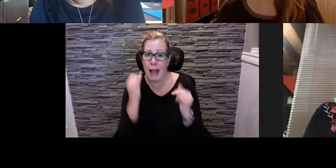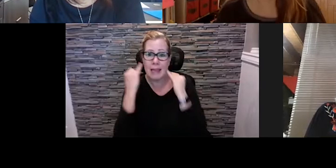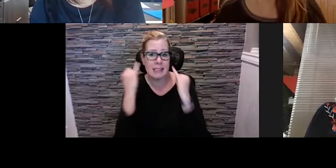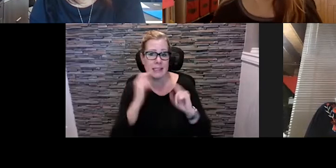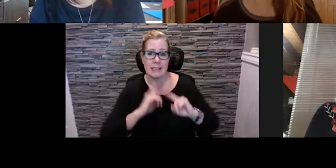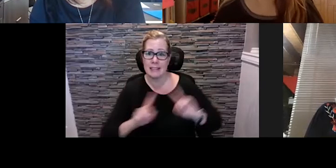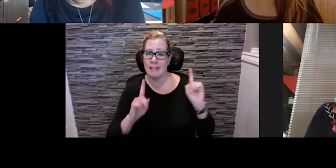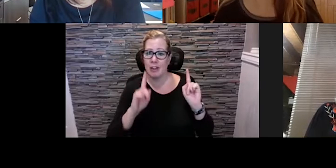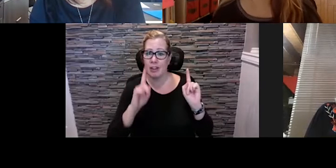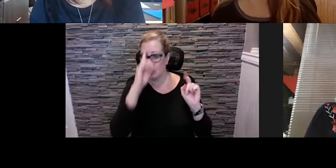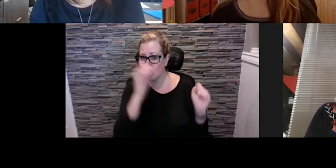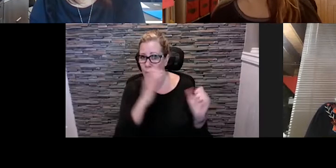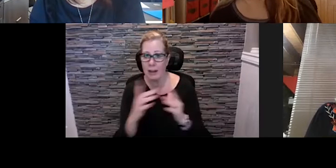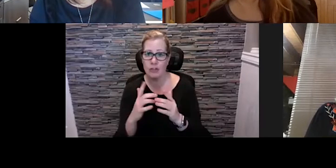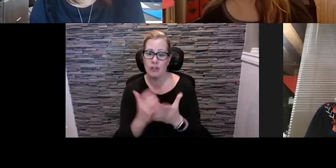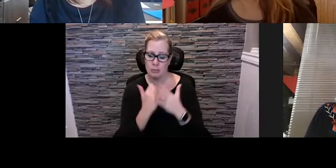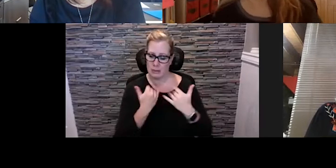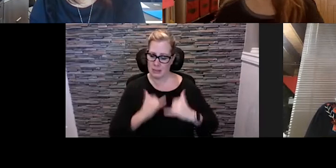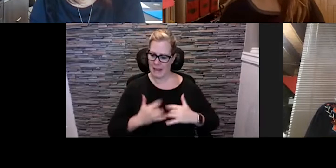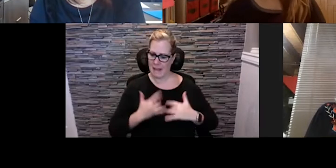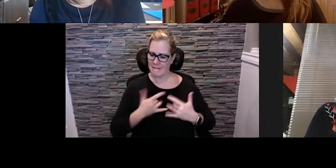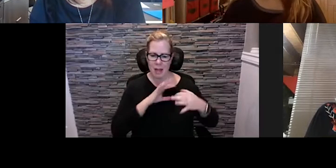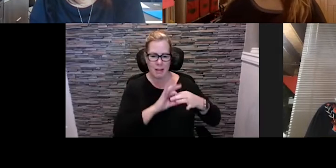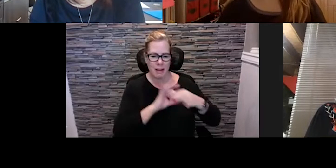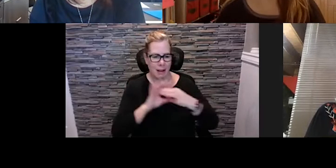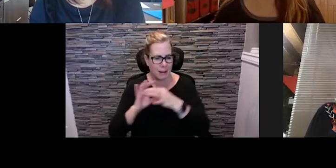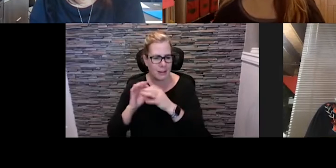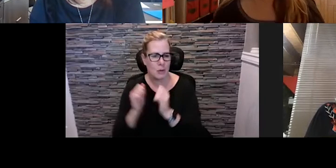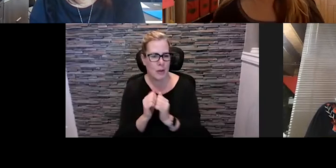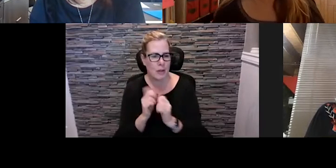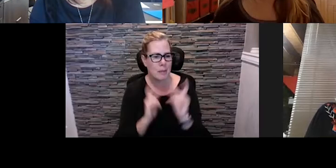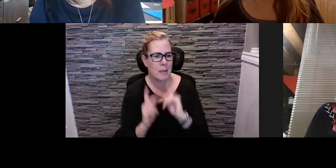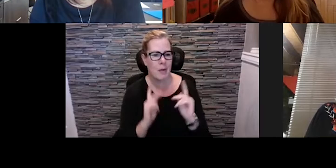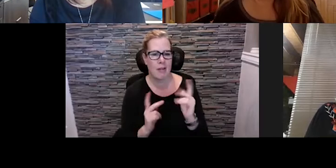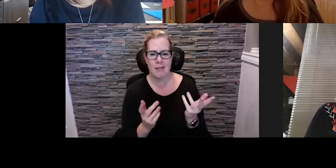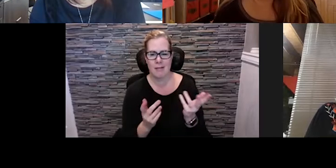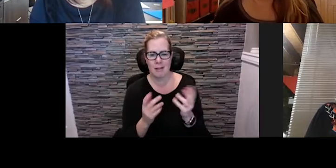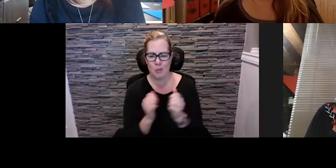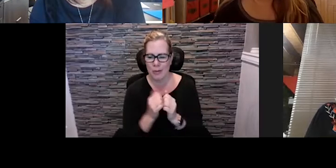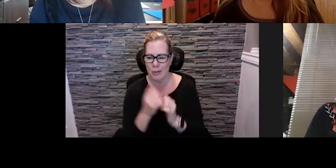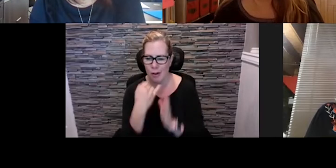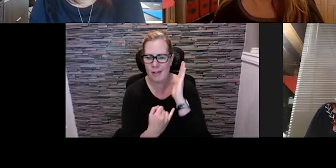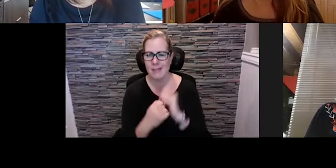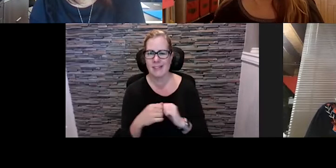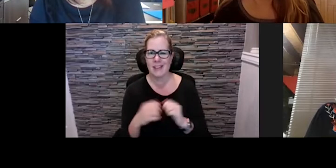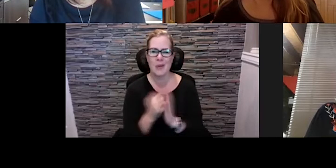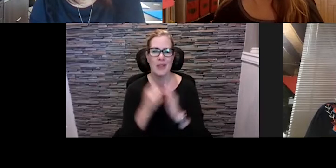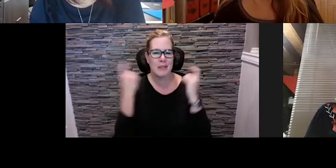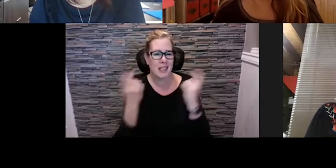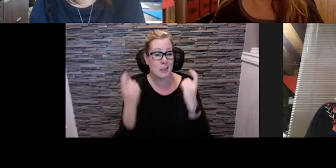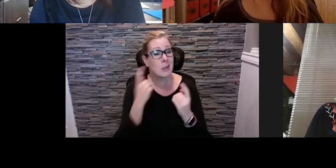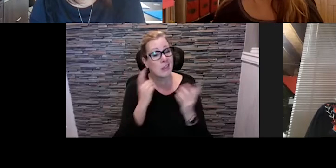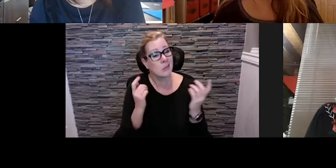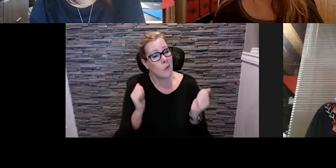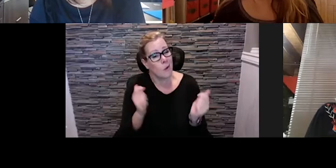a way that at least gives us some sense of that connection and being able to reconnect with the arts and the festivals that we've been missing so